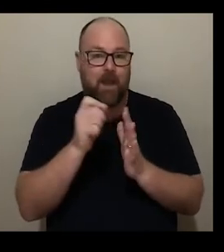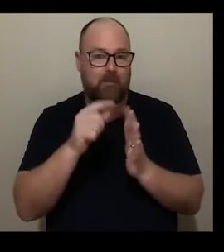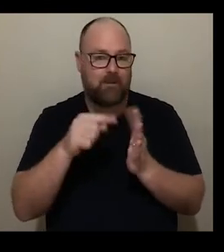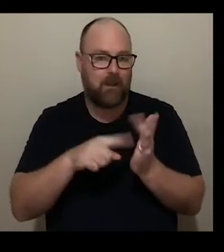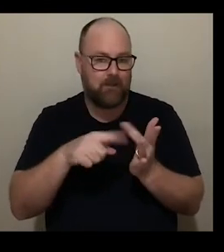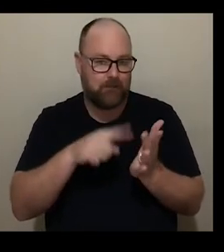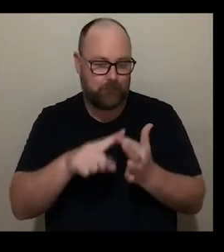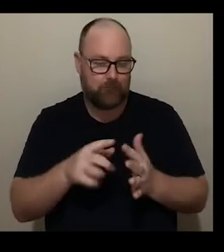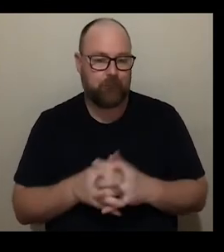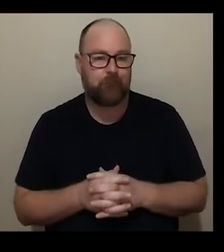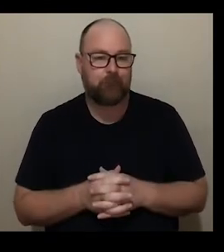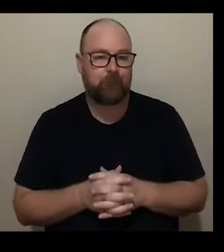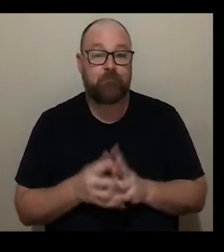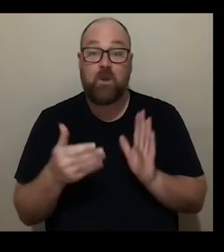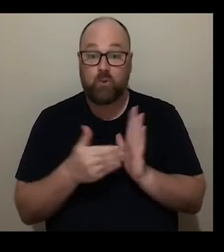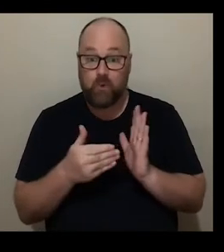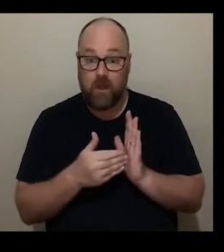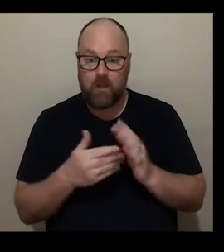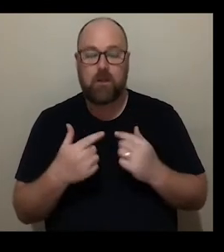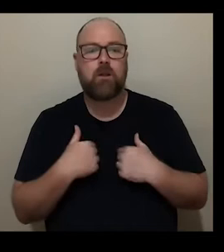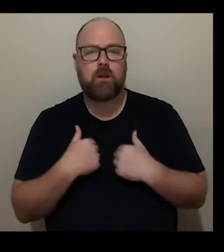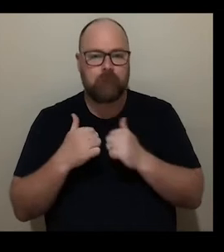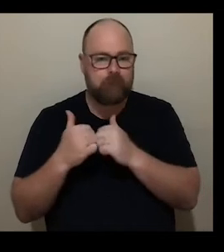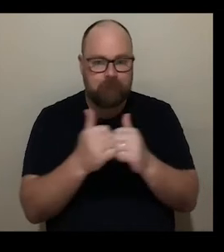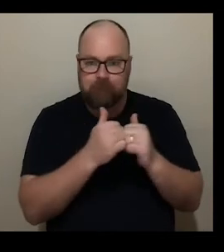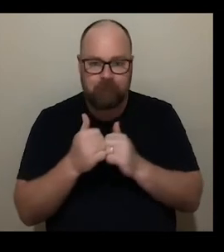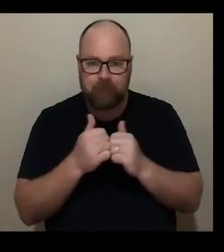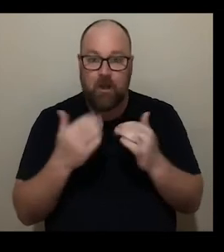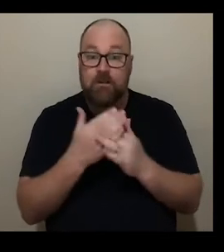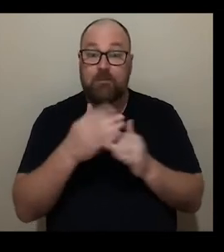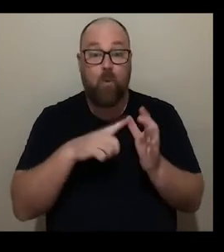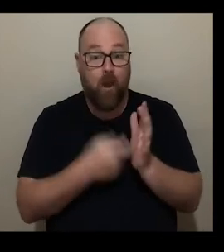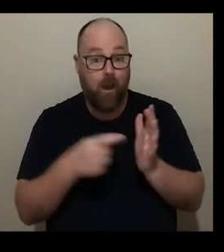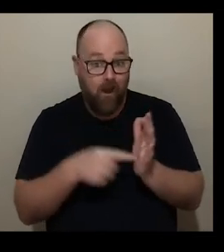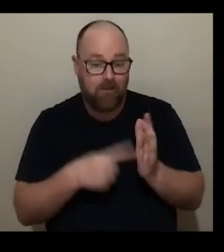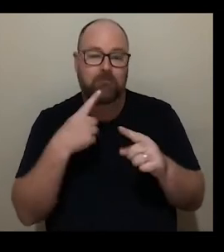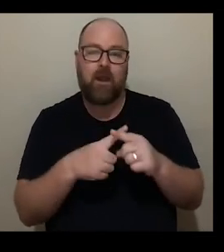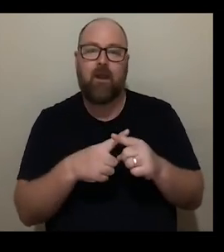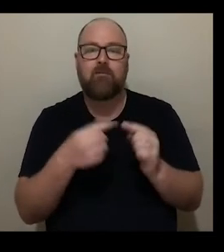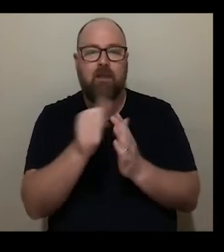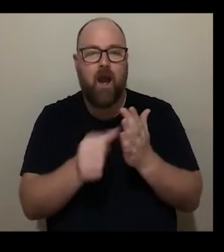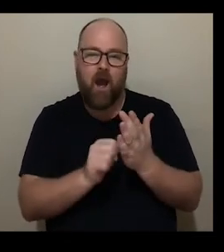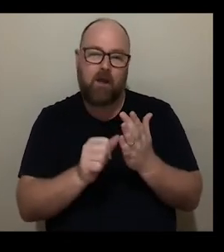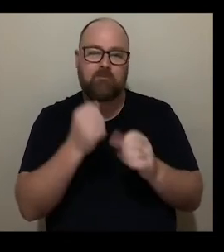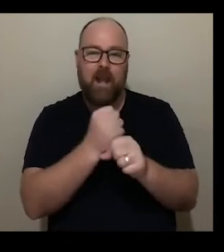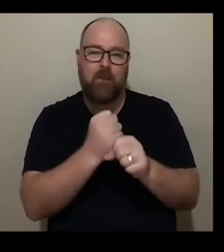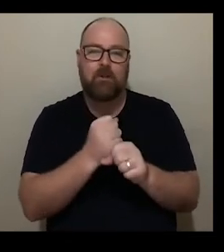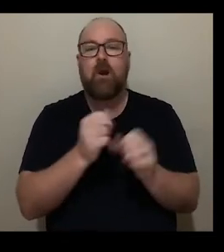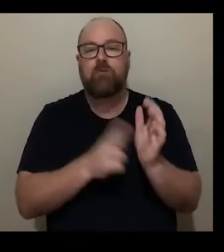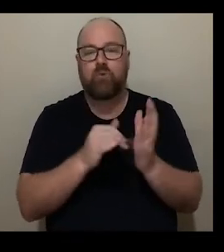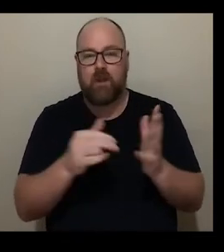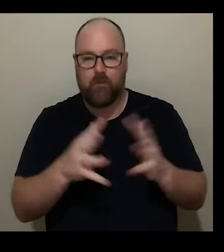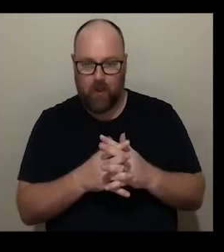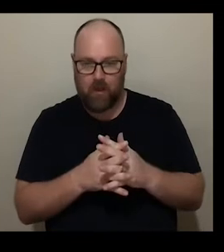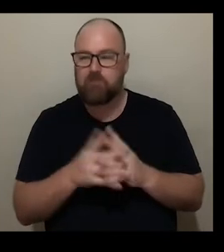Today's event is in collaboration between Accessible Arts and the Art Gallery of New South Wales, supported by